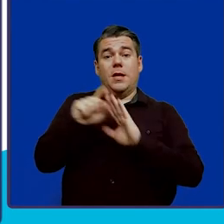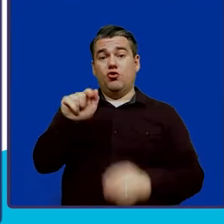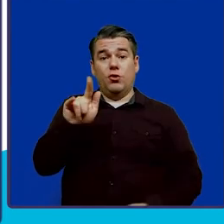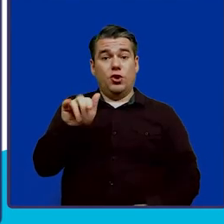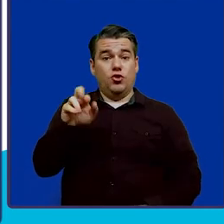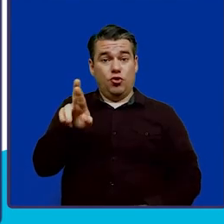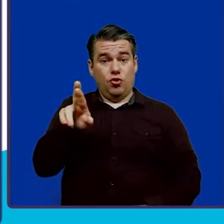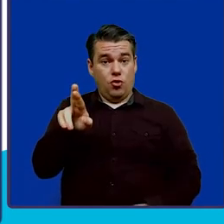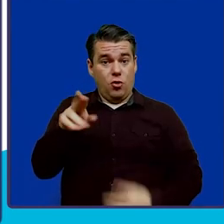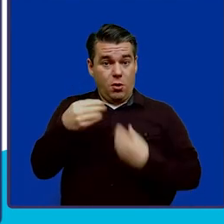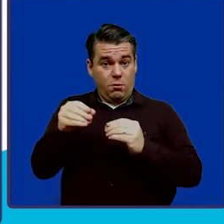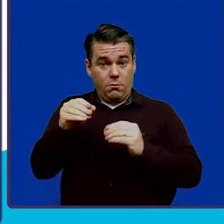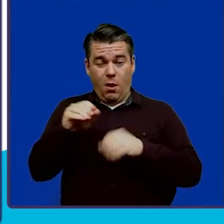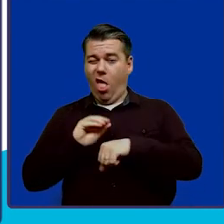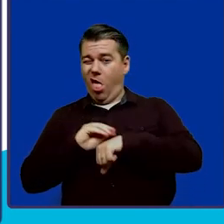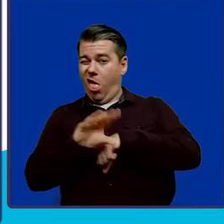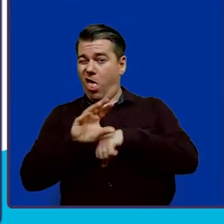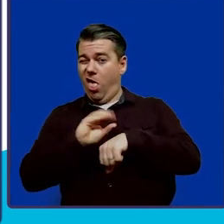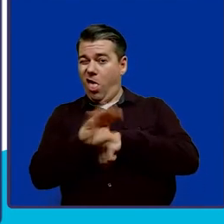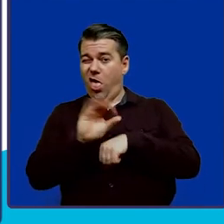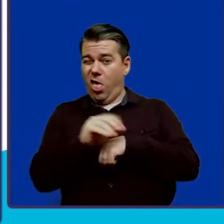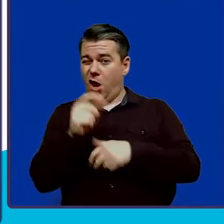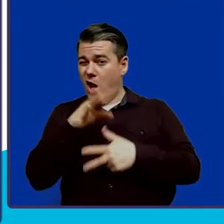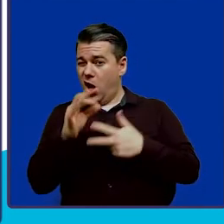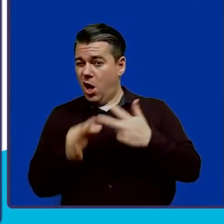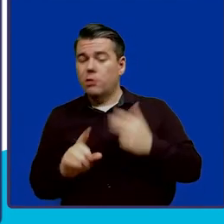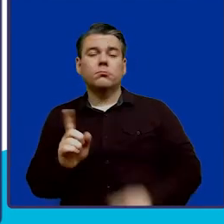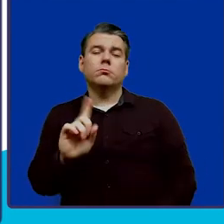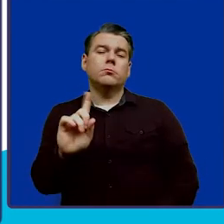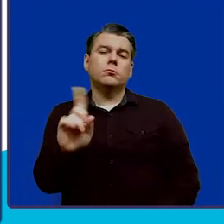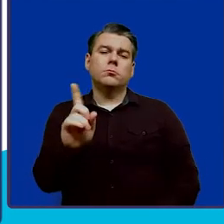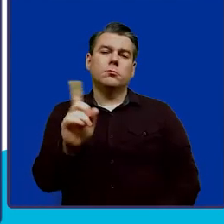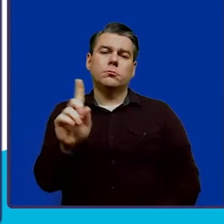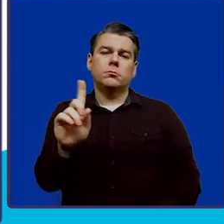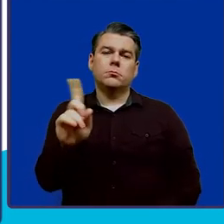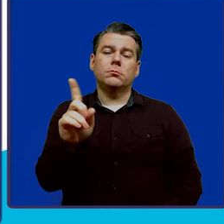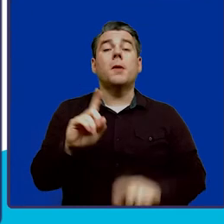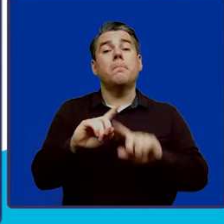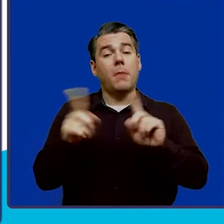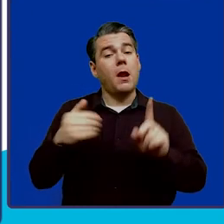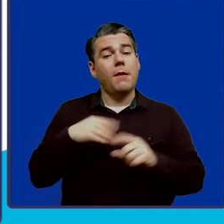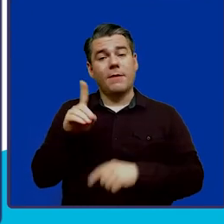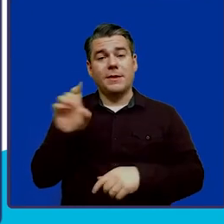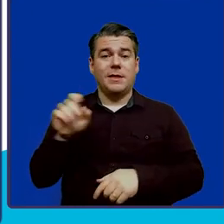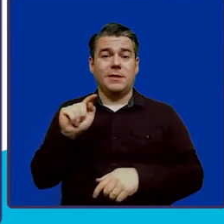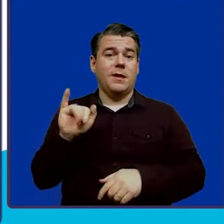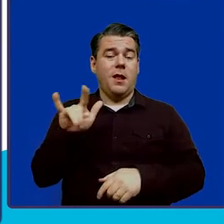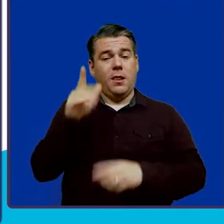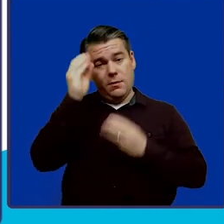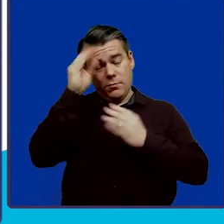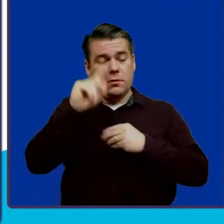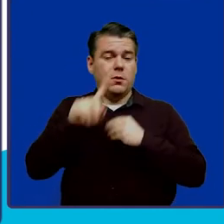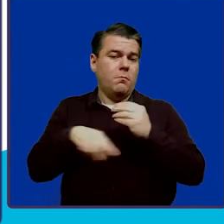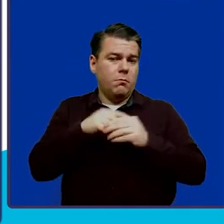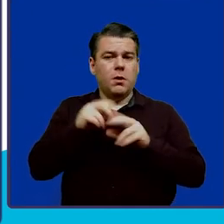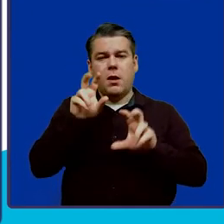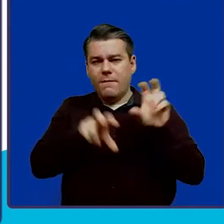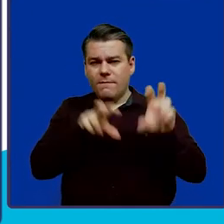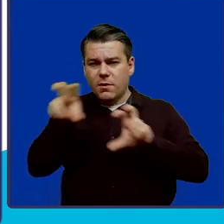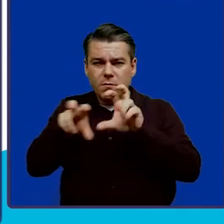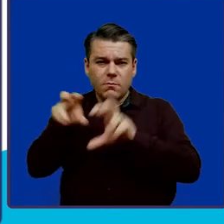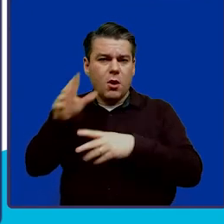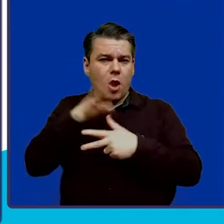provide advice for selecting the investment options. However, we do have detailed information about the investment options